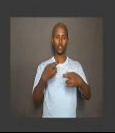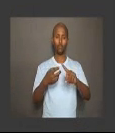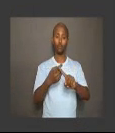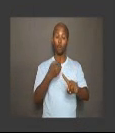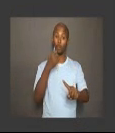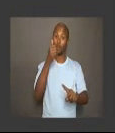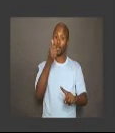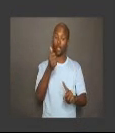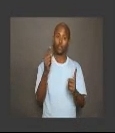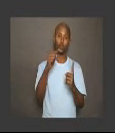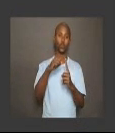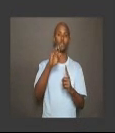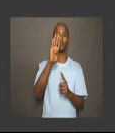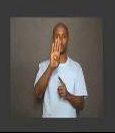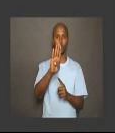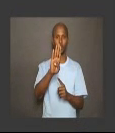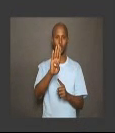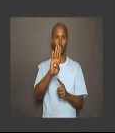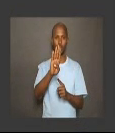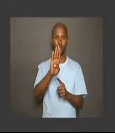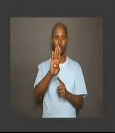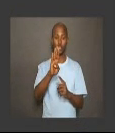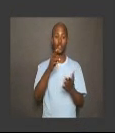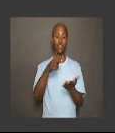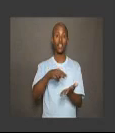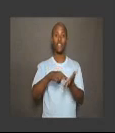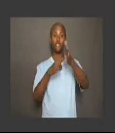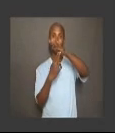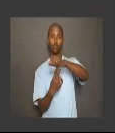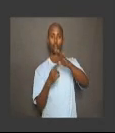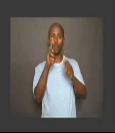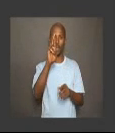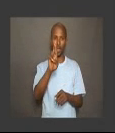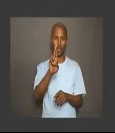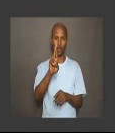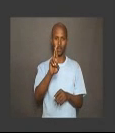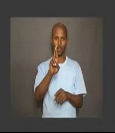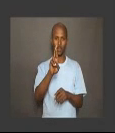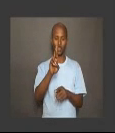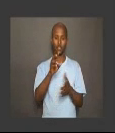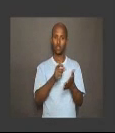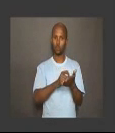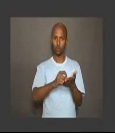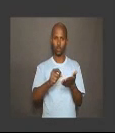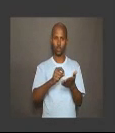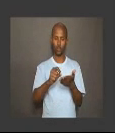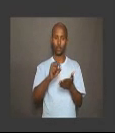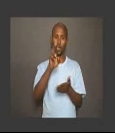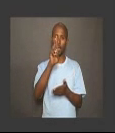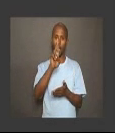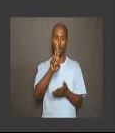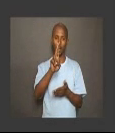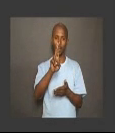A to B. The inverse of R, R, denoted by R